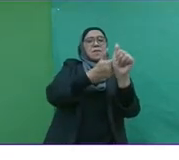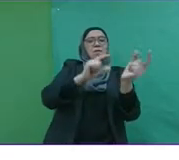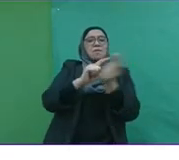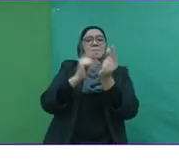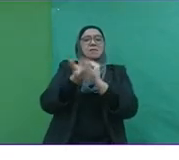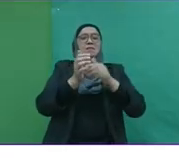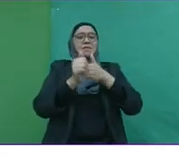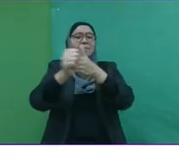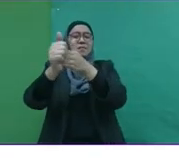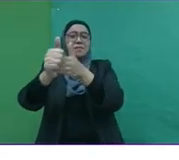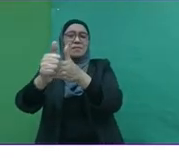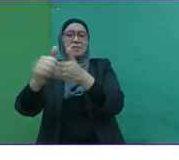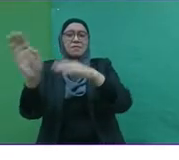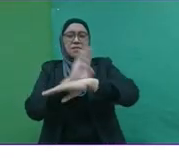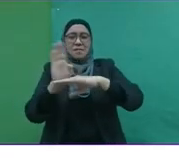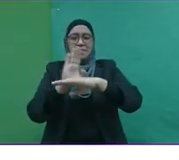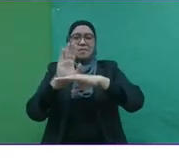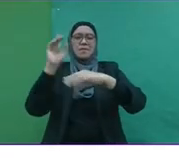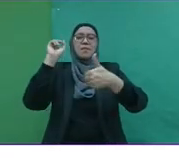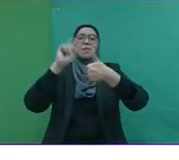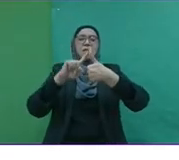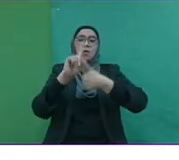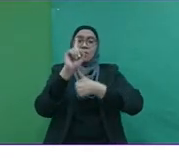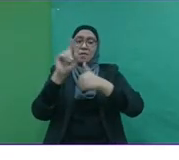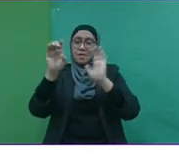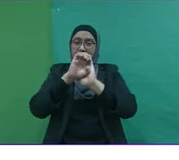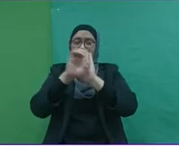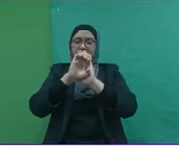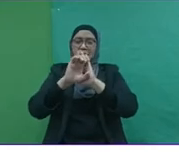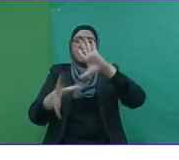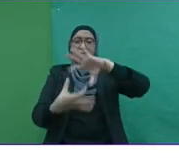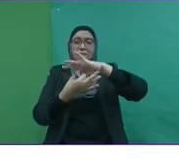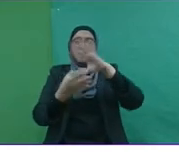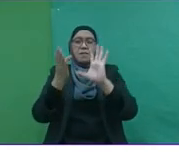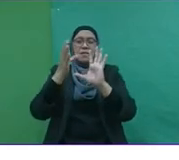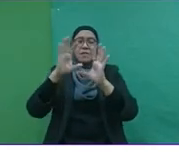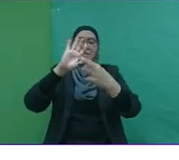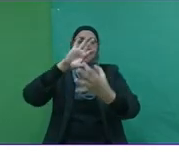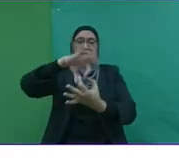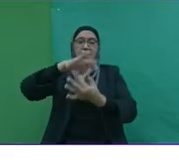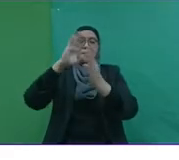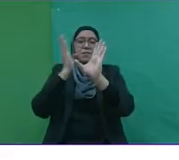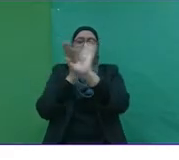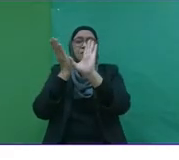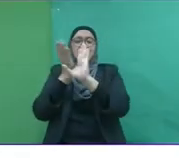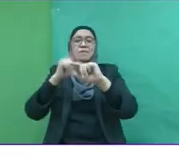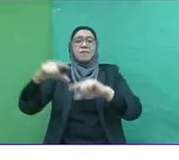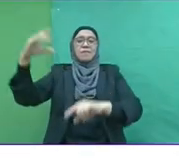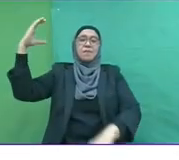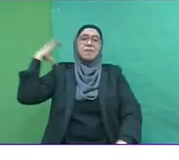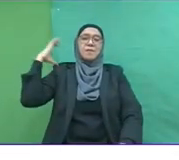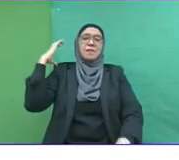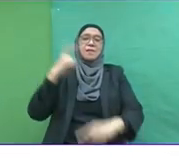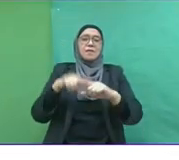over their business. The case of public bank is one example where the founder, chairman, Tan Sri,